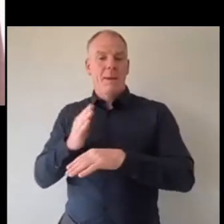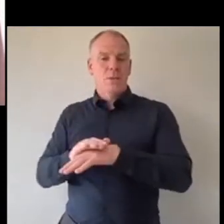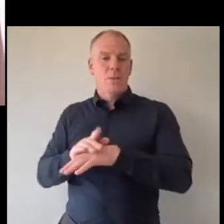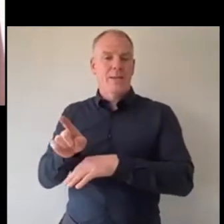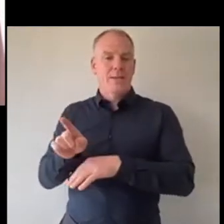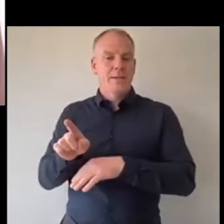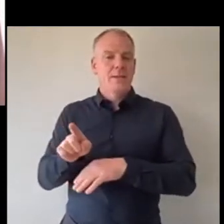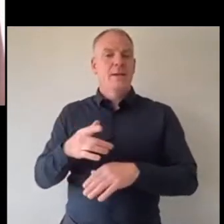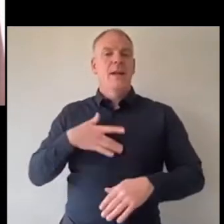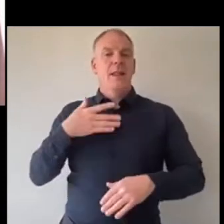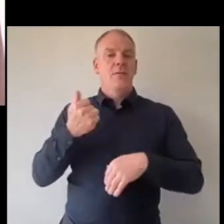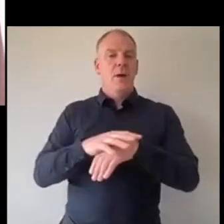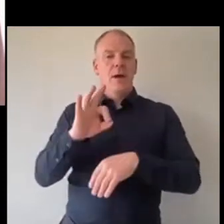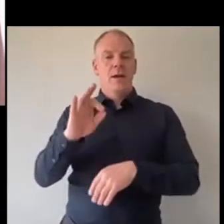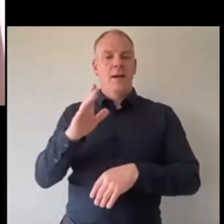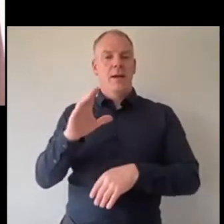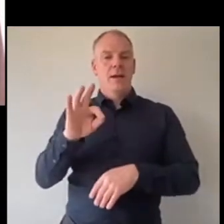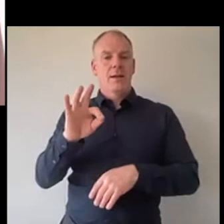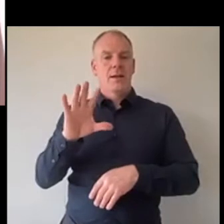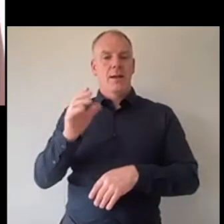lived in Glasgow so we couldn't go to the funeral